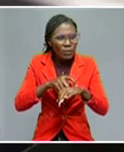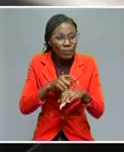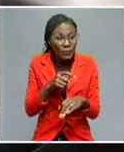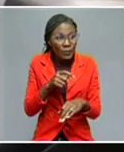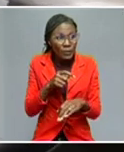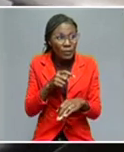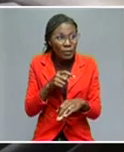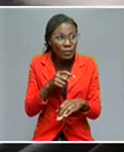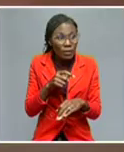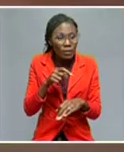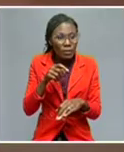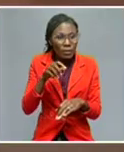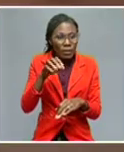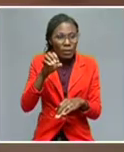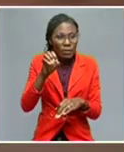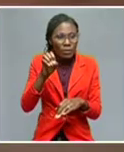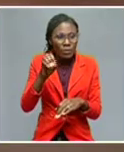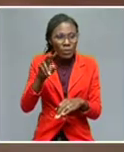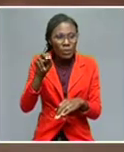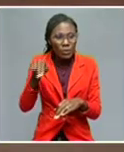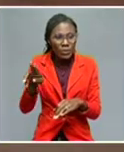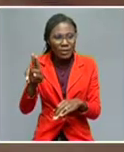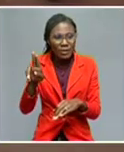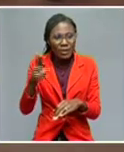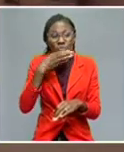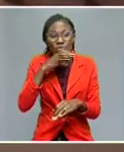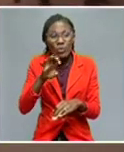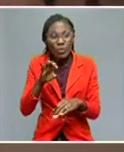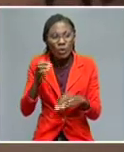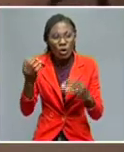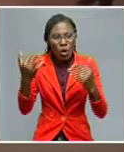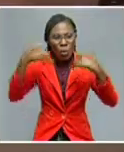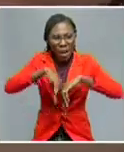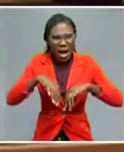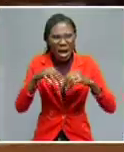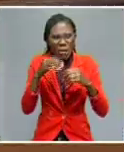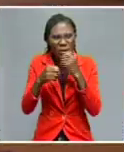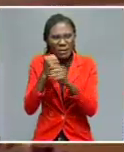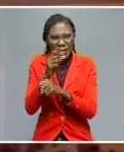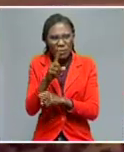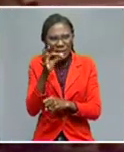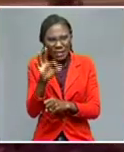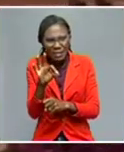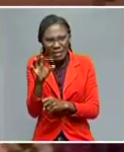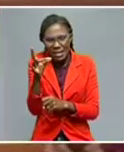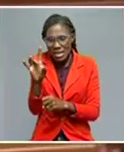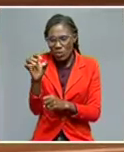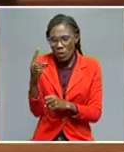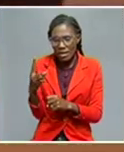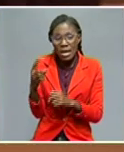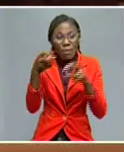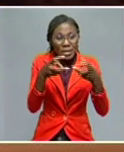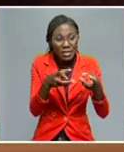there was a meeting in Budapest, Hungary, which